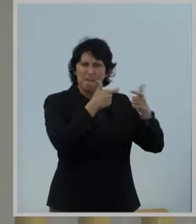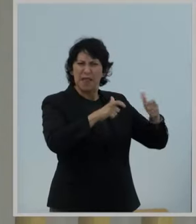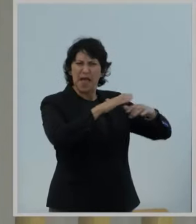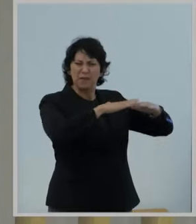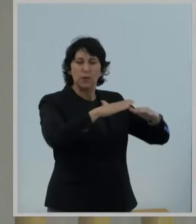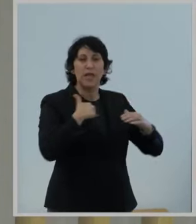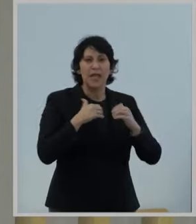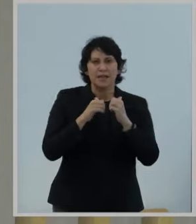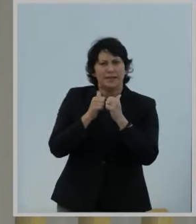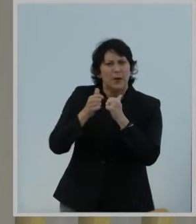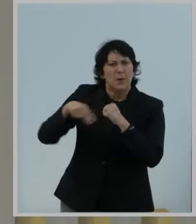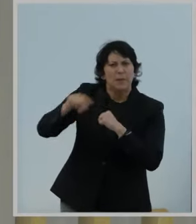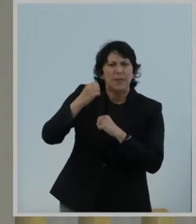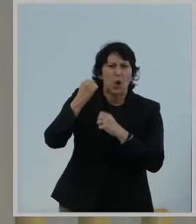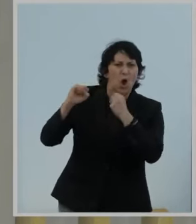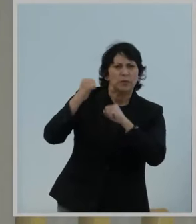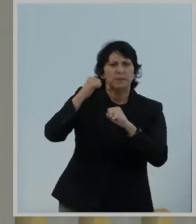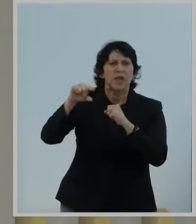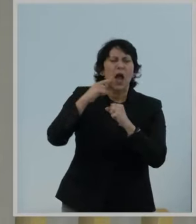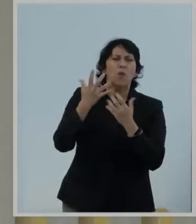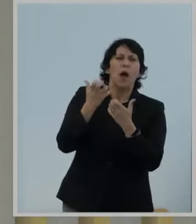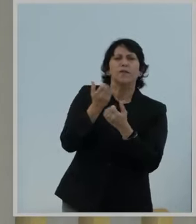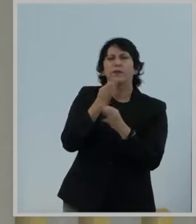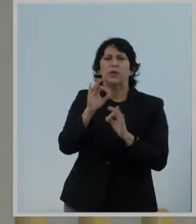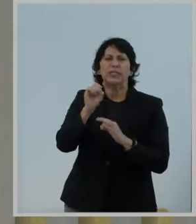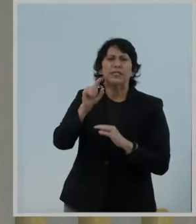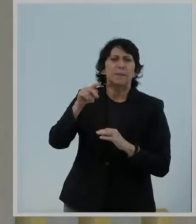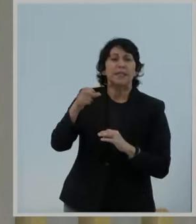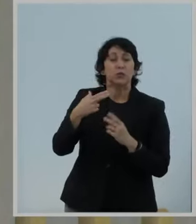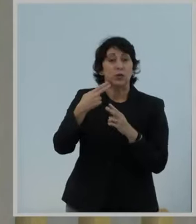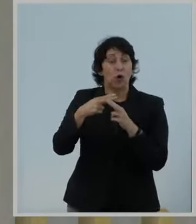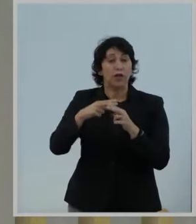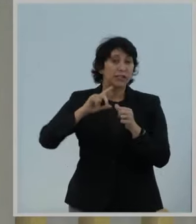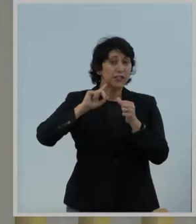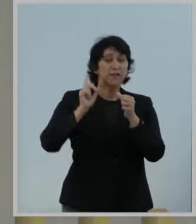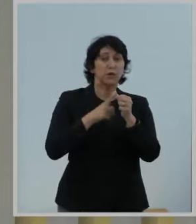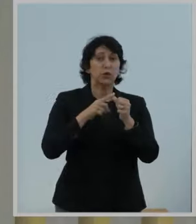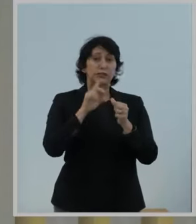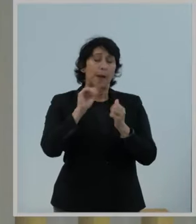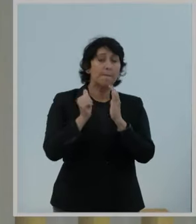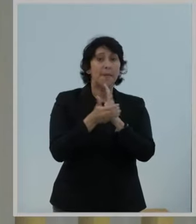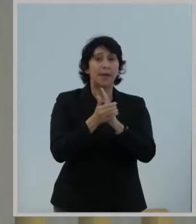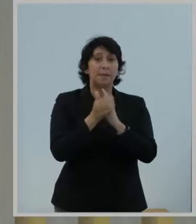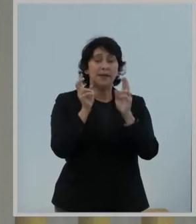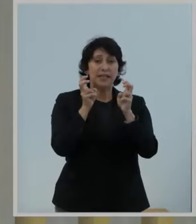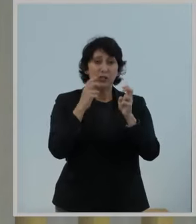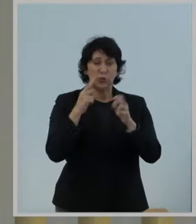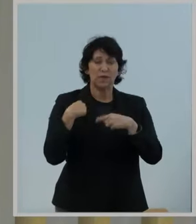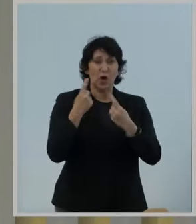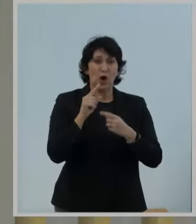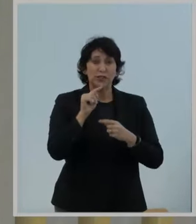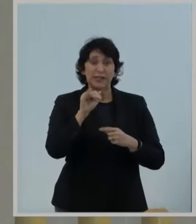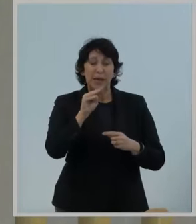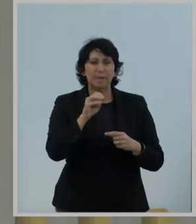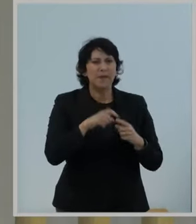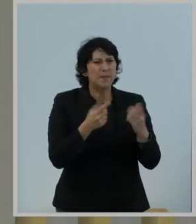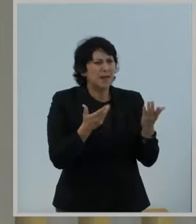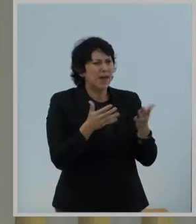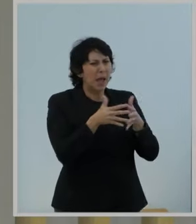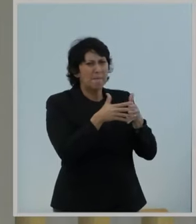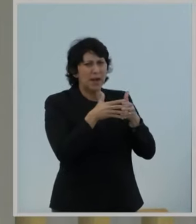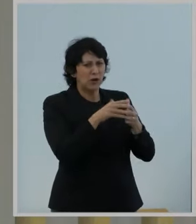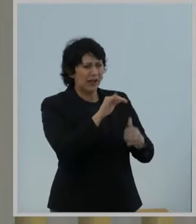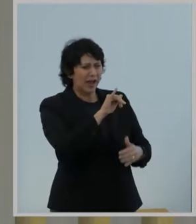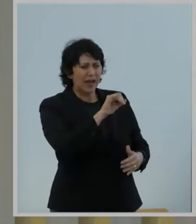claimed that we need Title II for free speech, even calling it the First Amendment issue of our time. It turns out that American ISPs